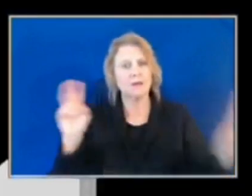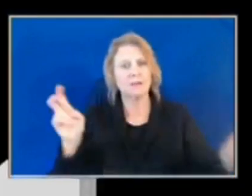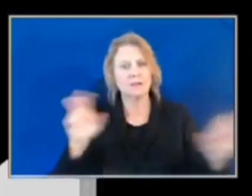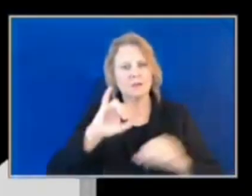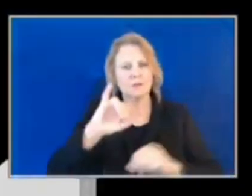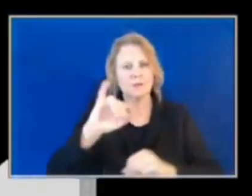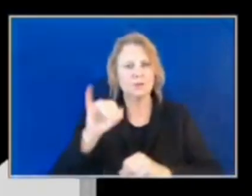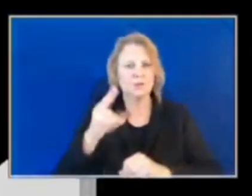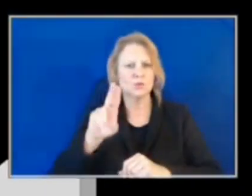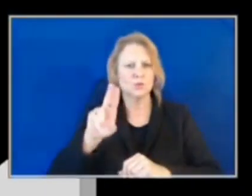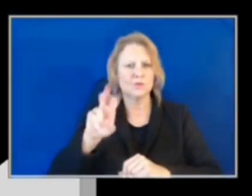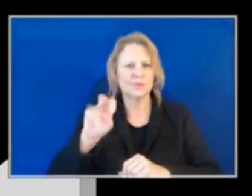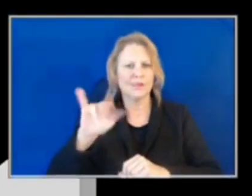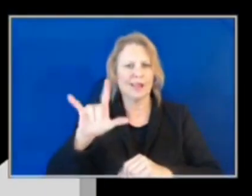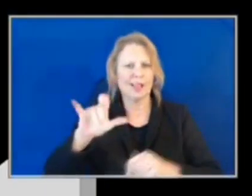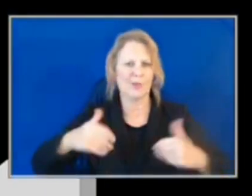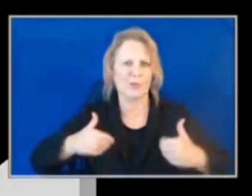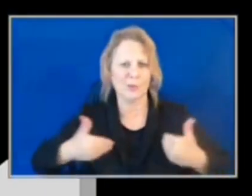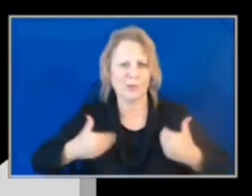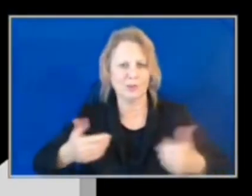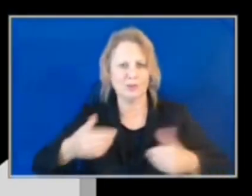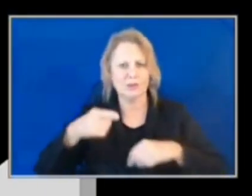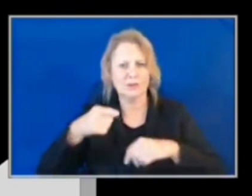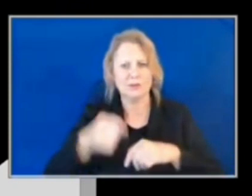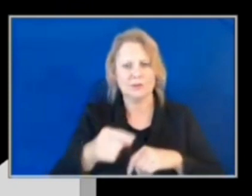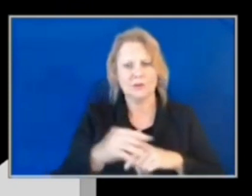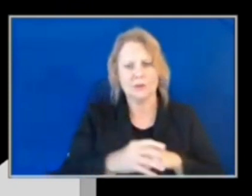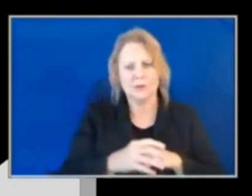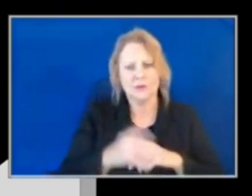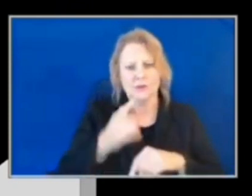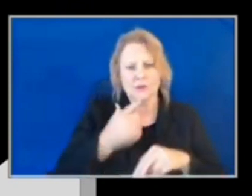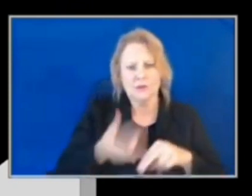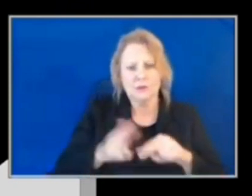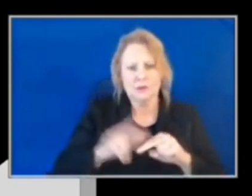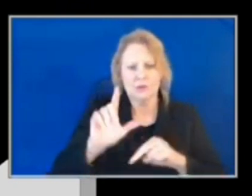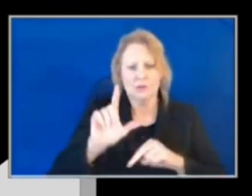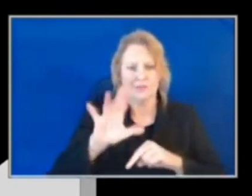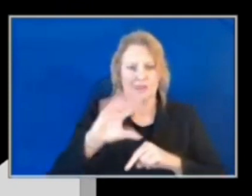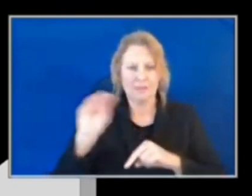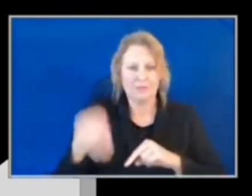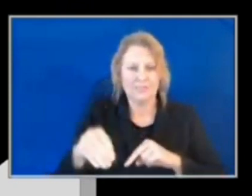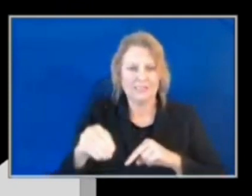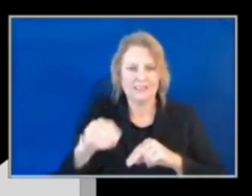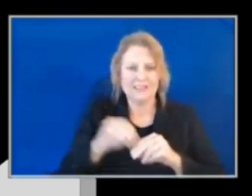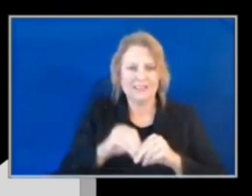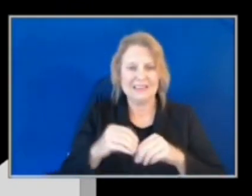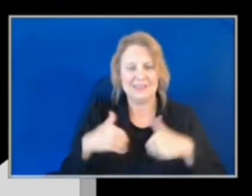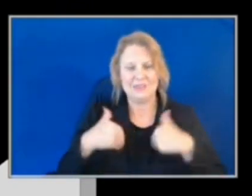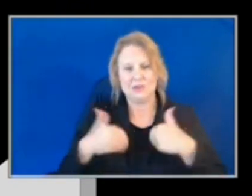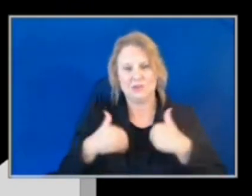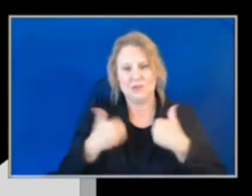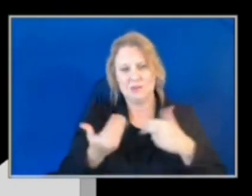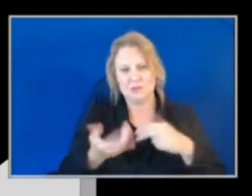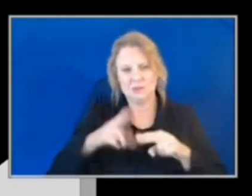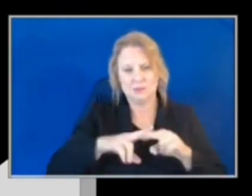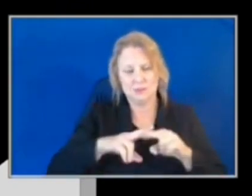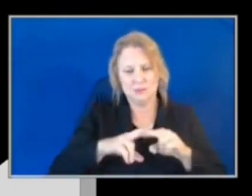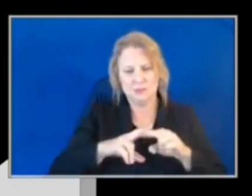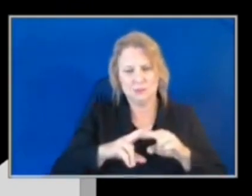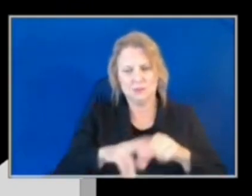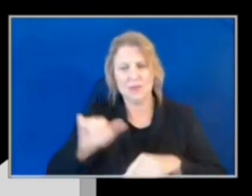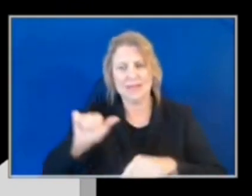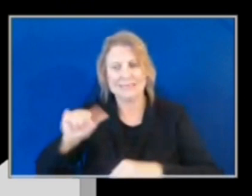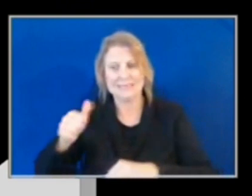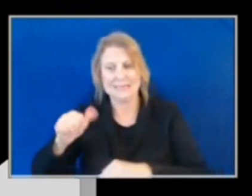We have a 29 percent increase in juvenile arrests this year. Despite a 10 percent decrease in violent crimes